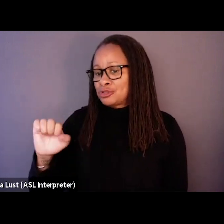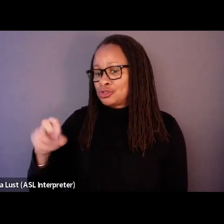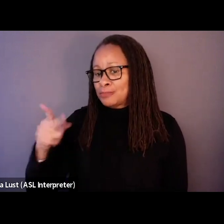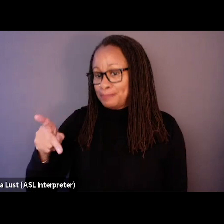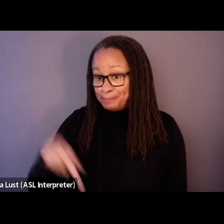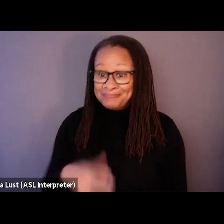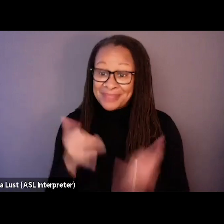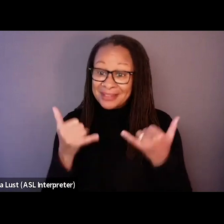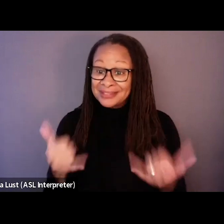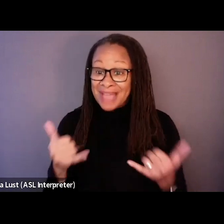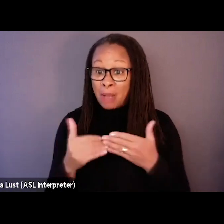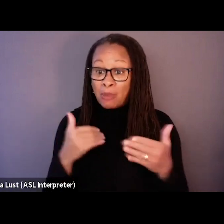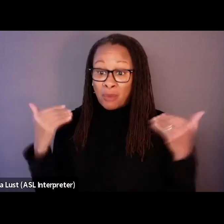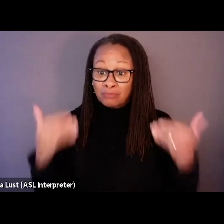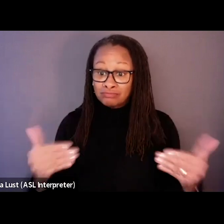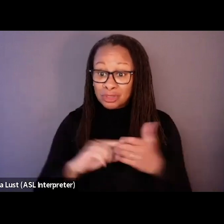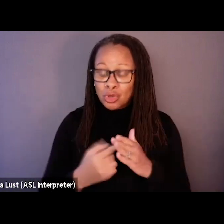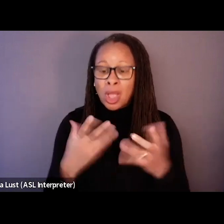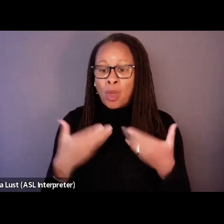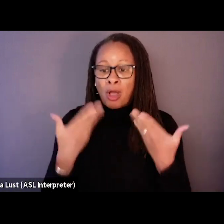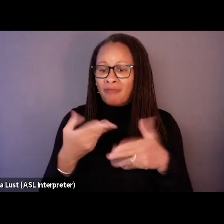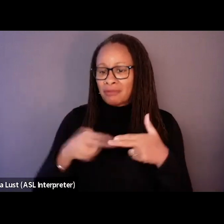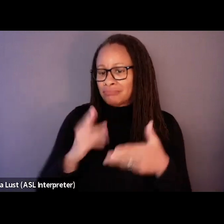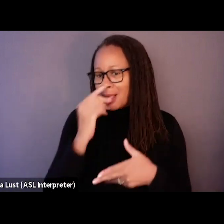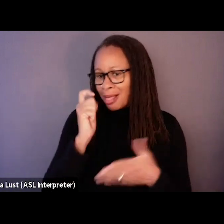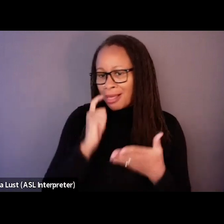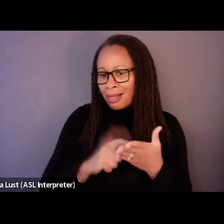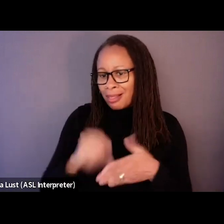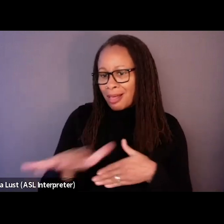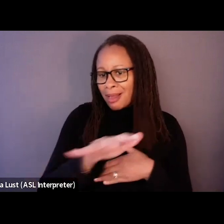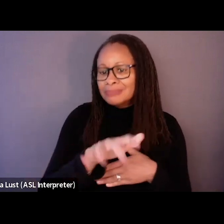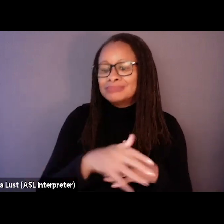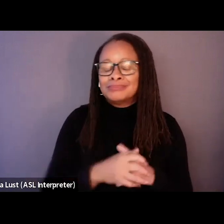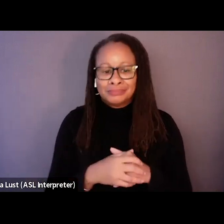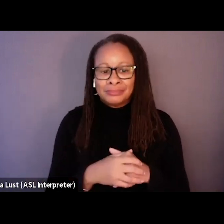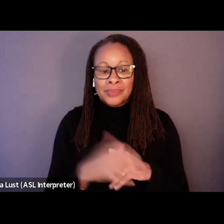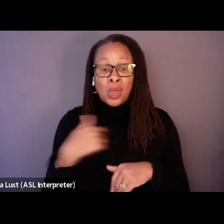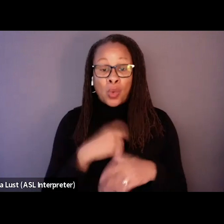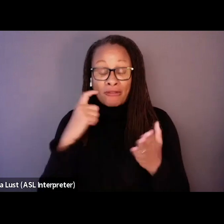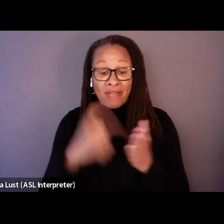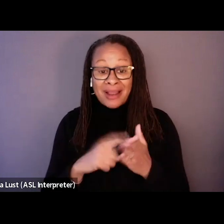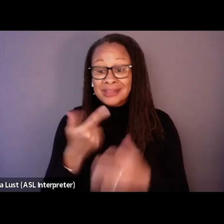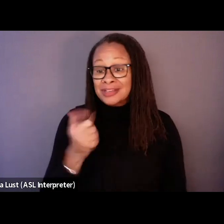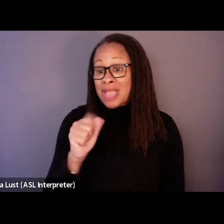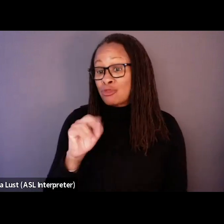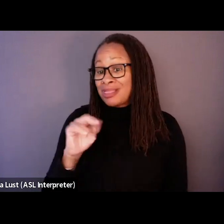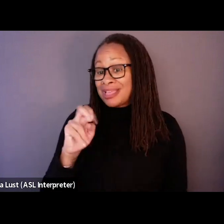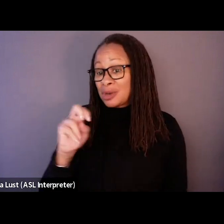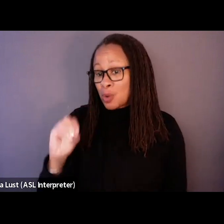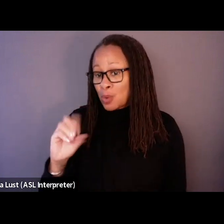Now, before we get started, I would like to offer a brief land acknowledgement. We recognize the Gabrielino,